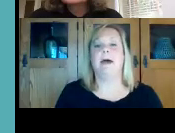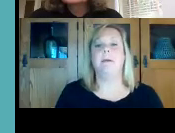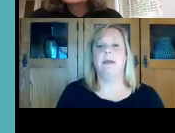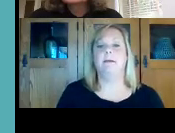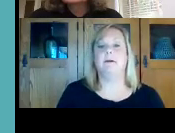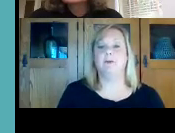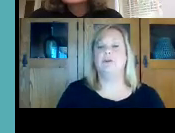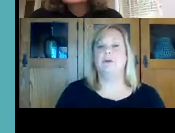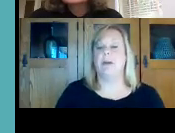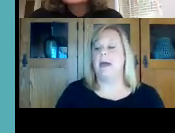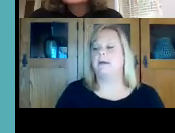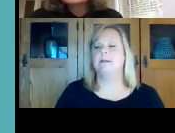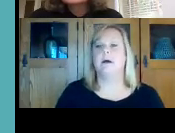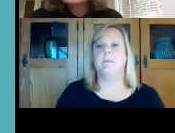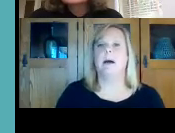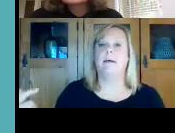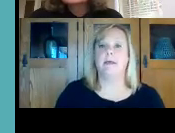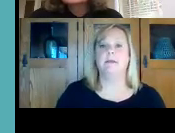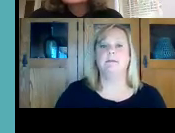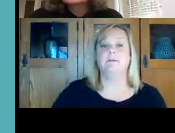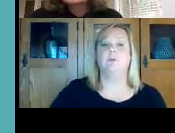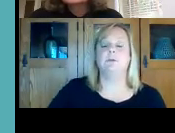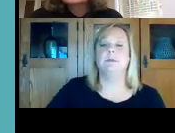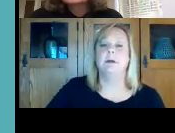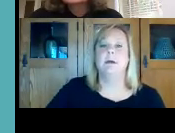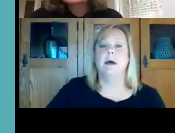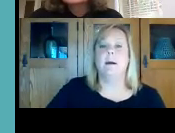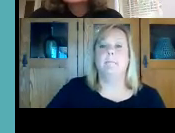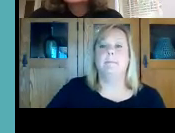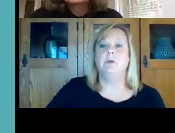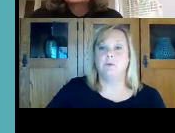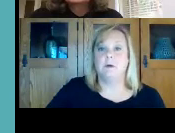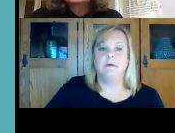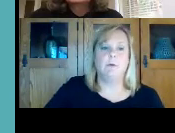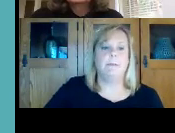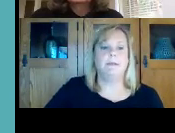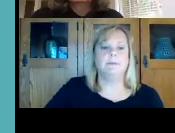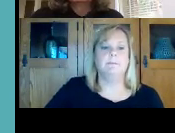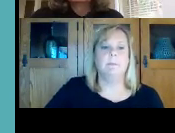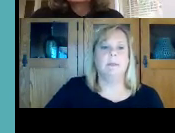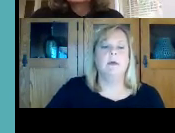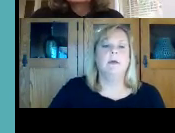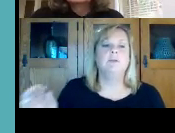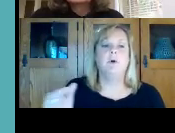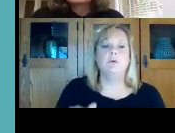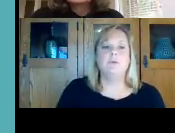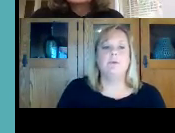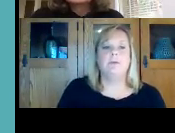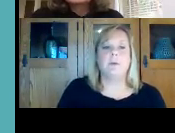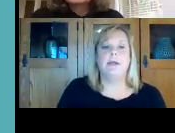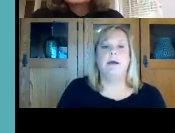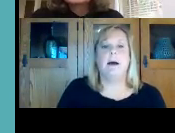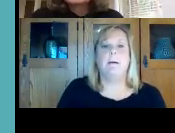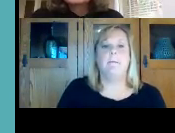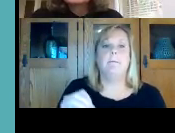that that made a functional impact on that individual's um use of equipment so those are